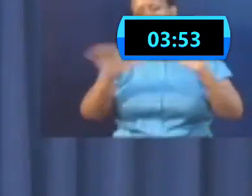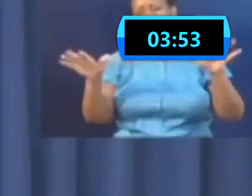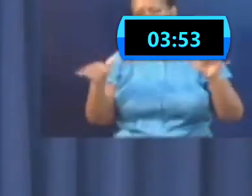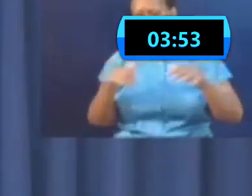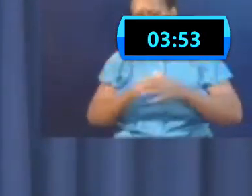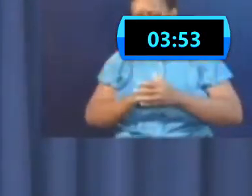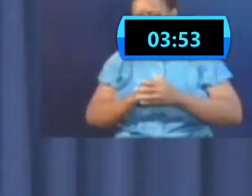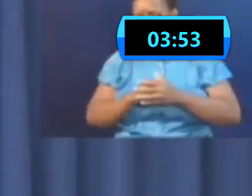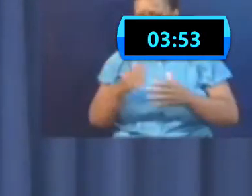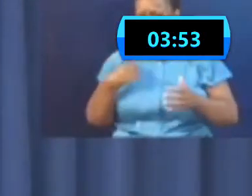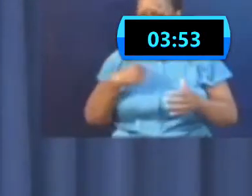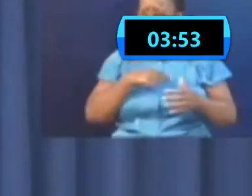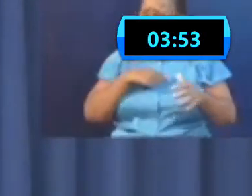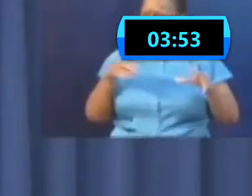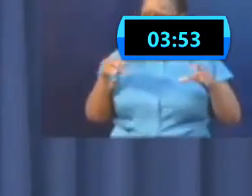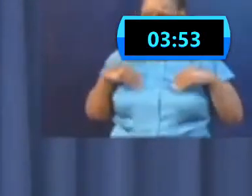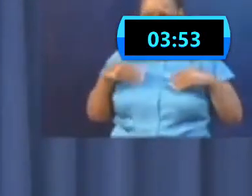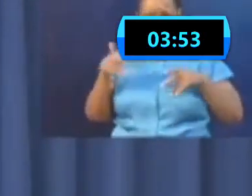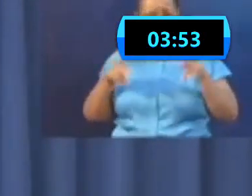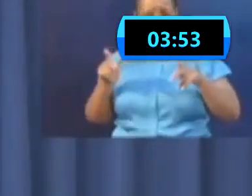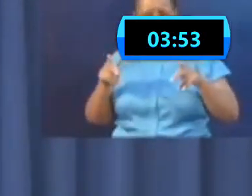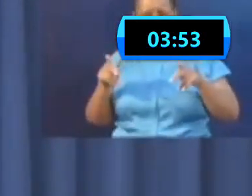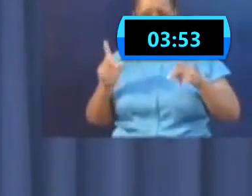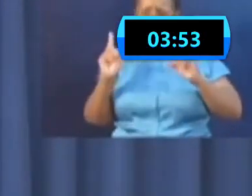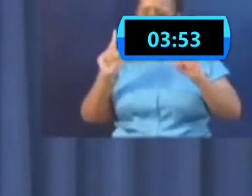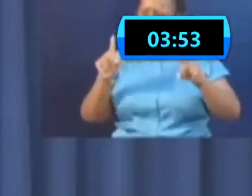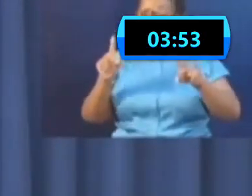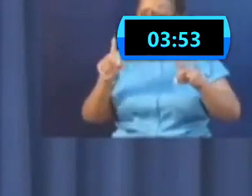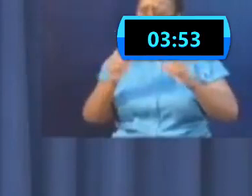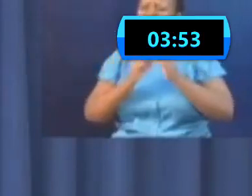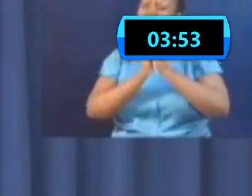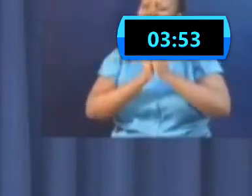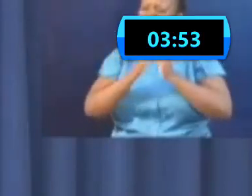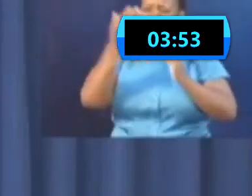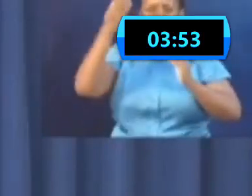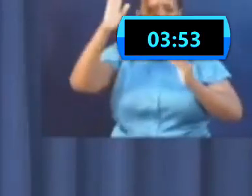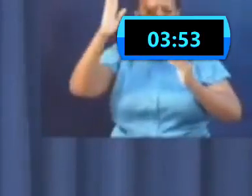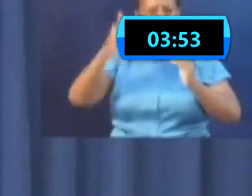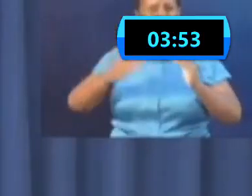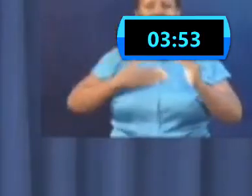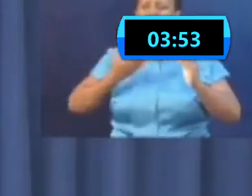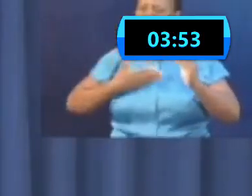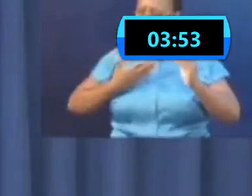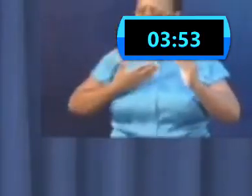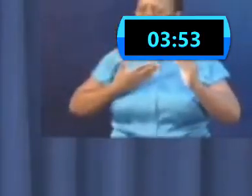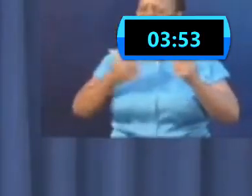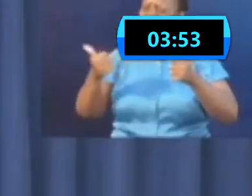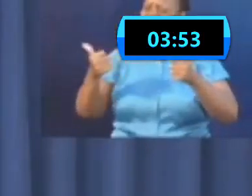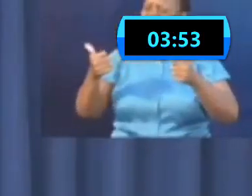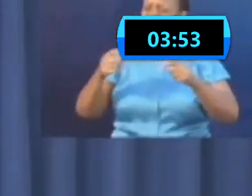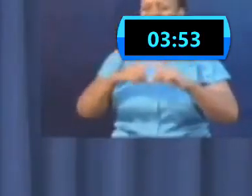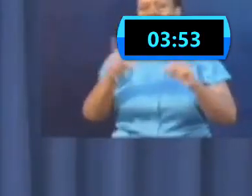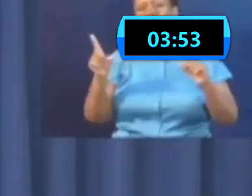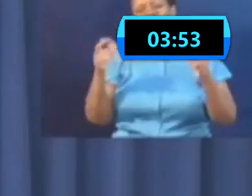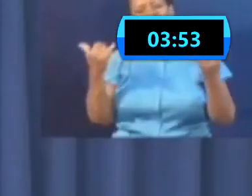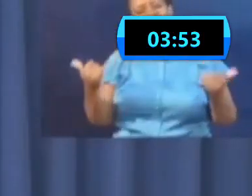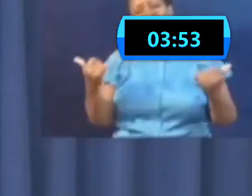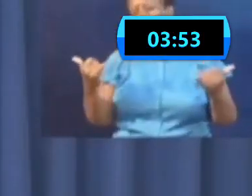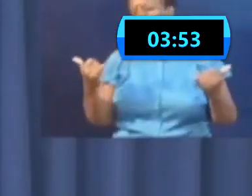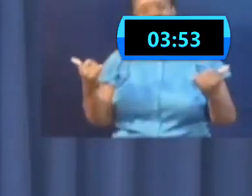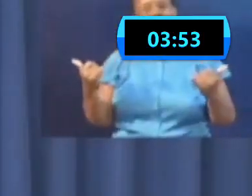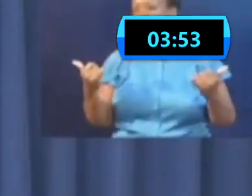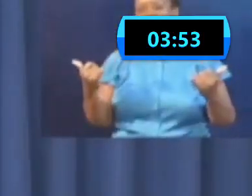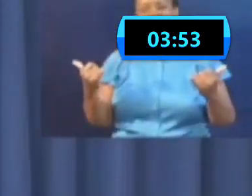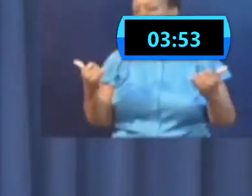provides an environment that could lead us to be having the virus, you know, taking becoming an